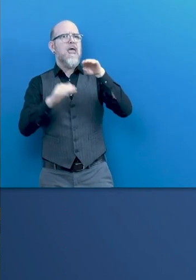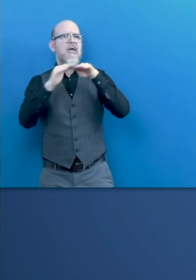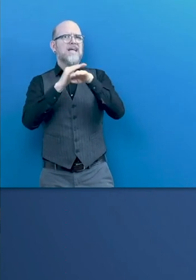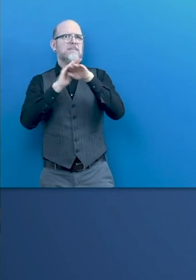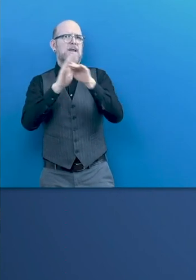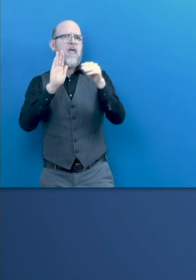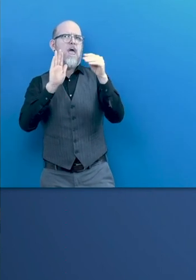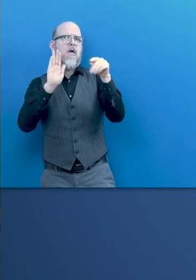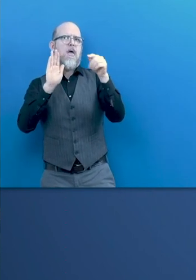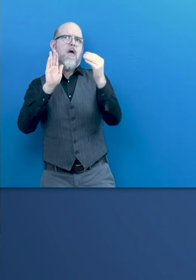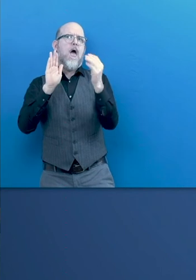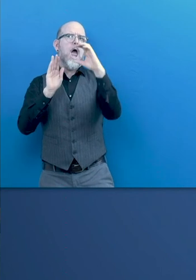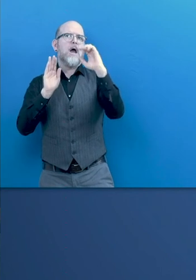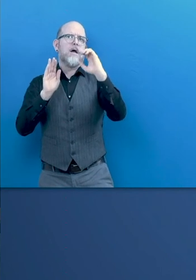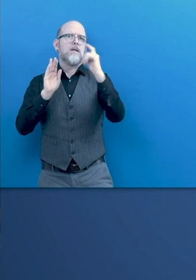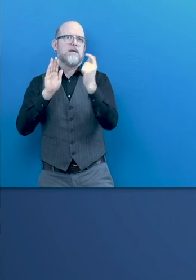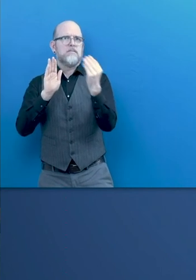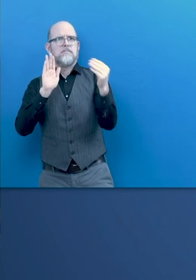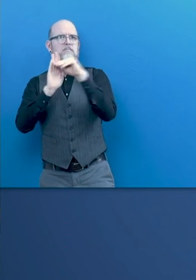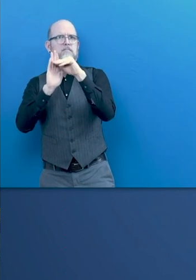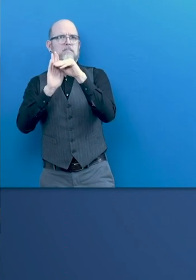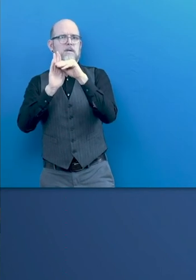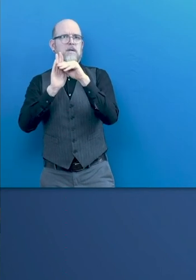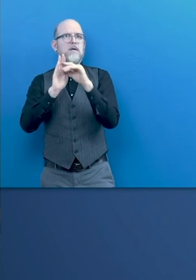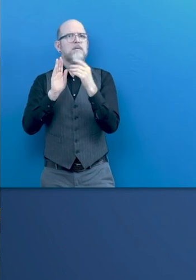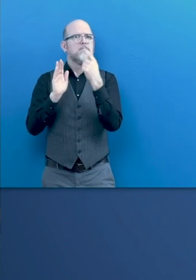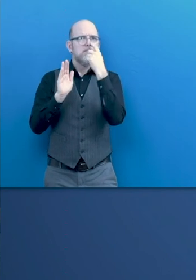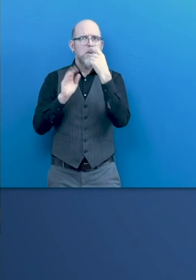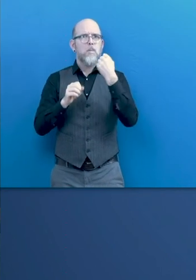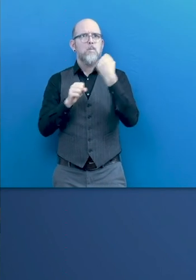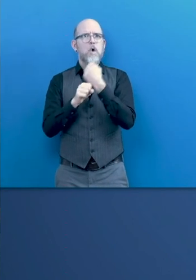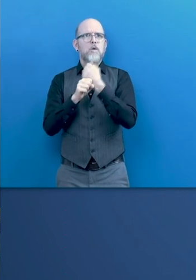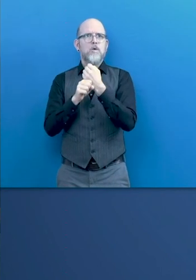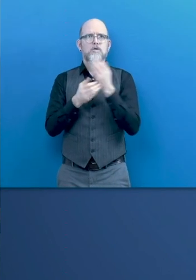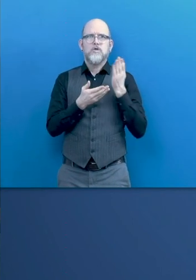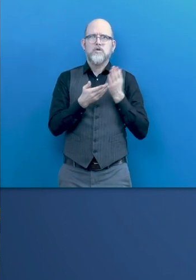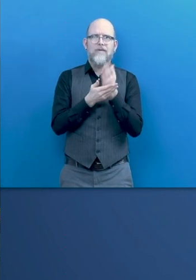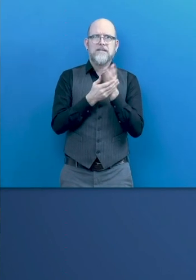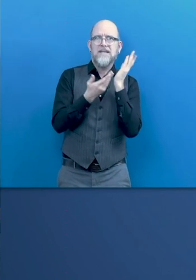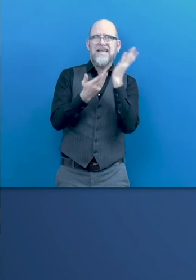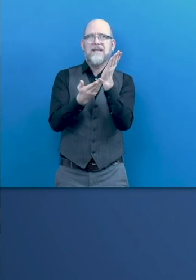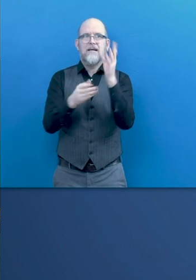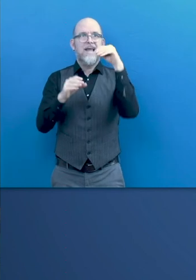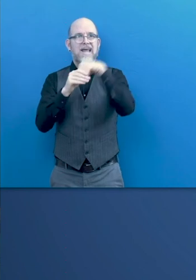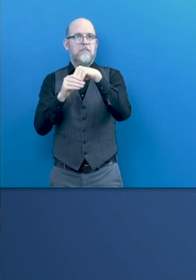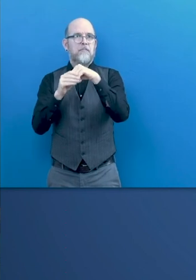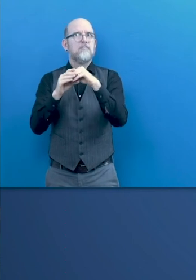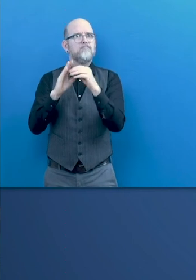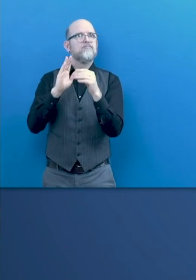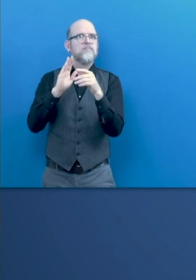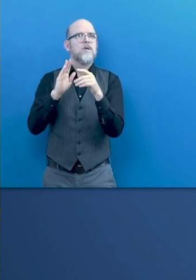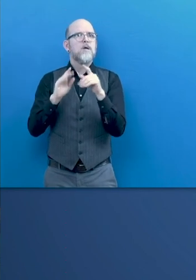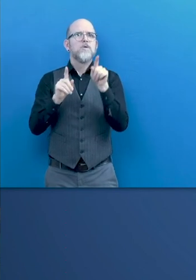used. It will also be have an impact on an accessible digital environment. So we're talking about computers, smartphones and